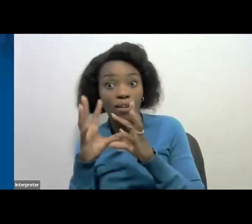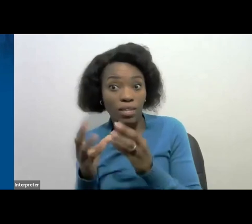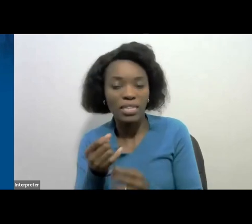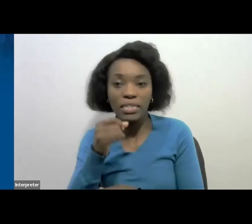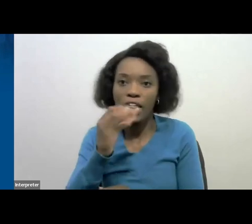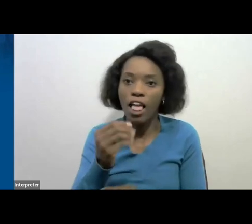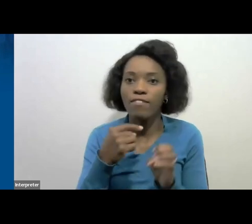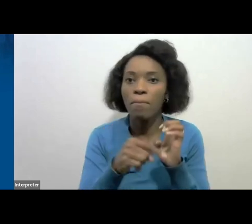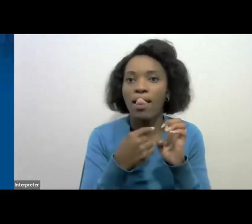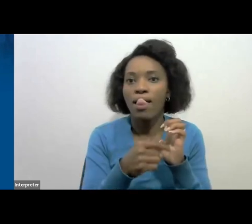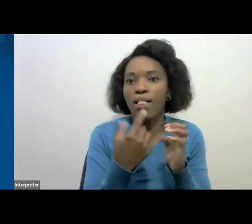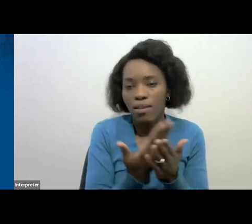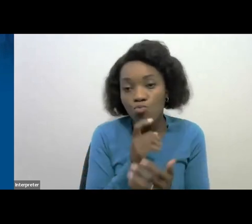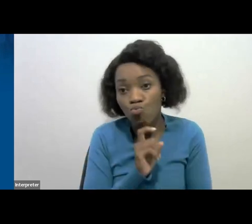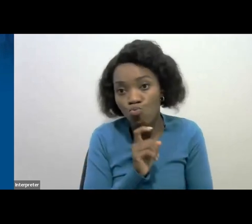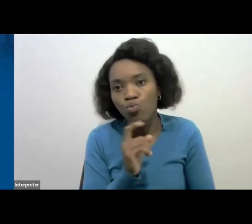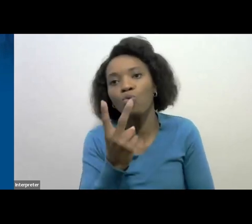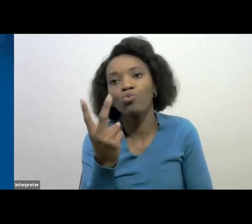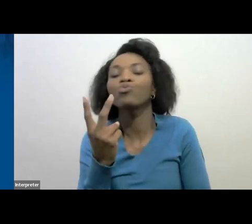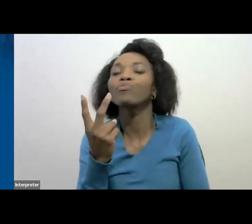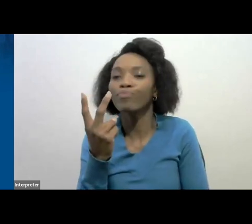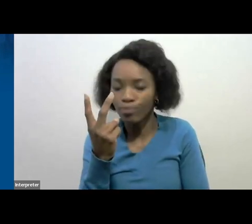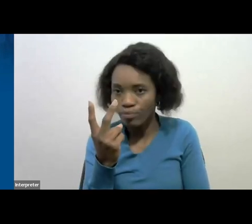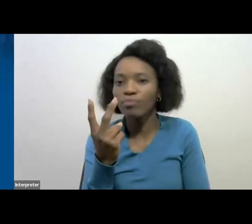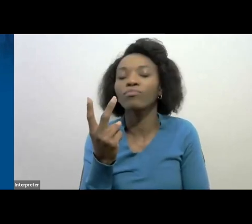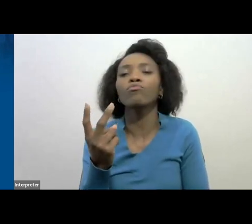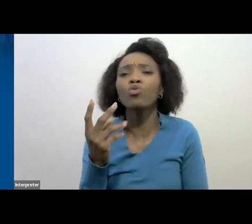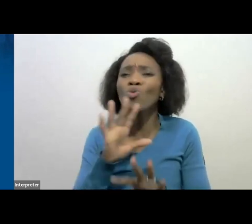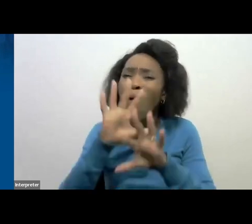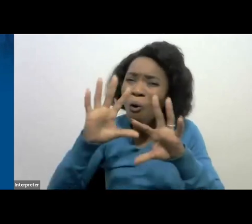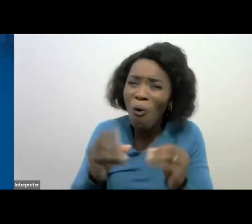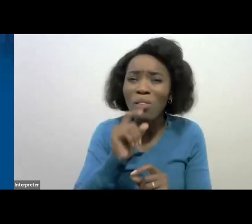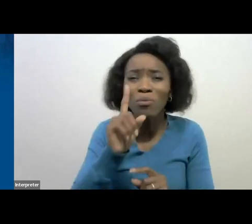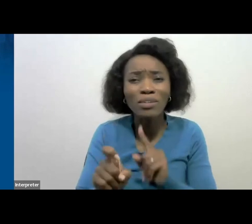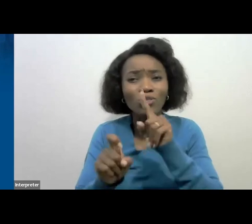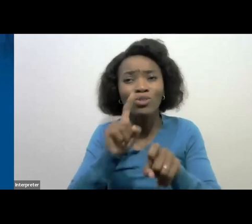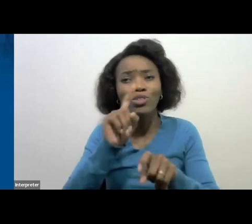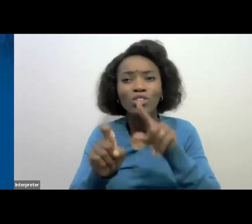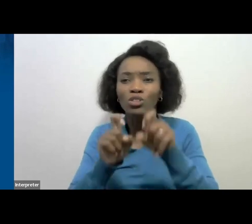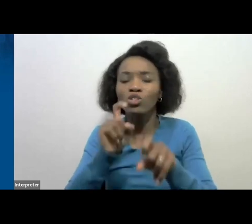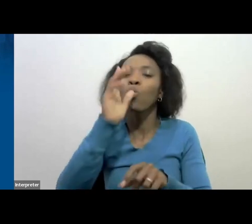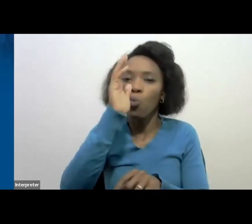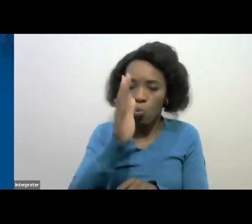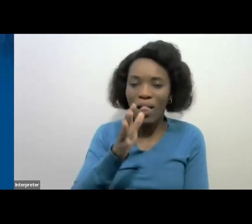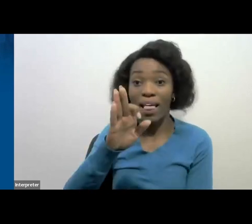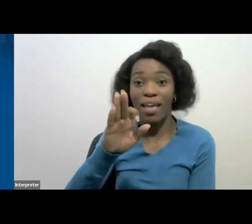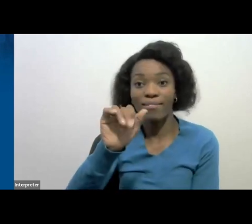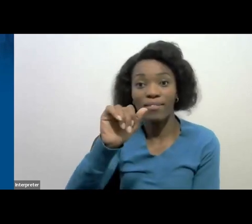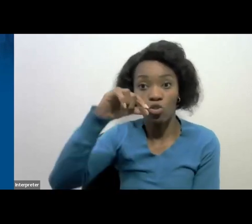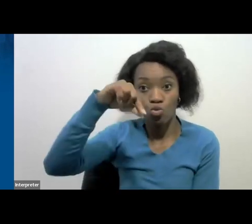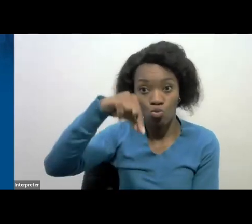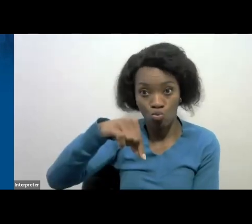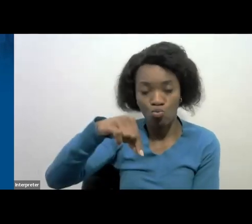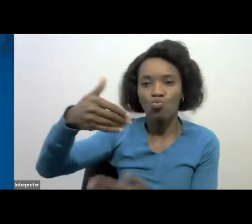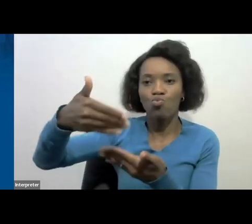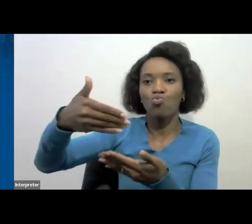email address that you can utilize as well and remember all these questions we're going to put together on a frequently asked question document so that